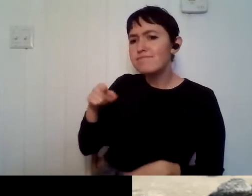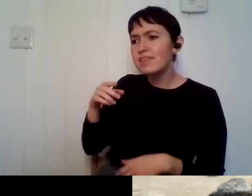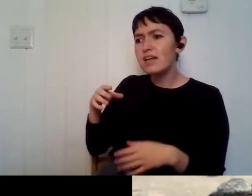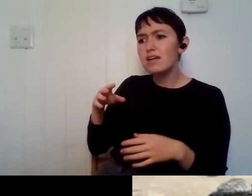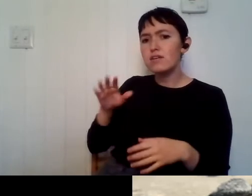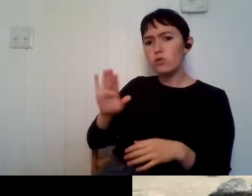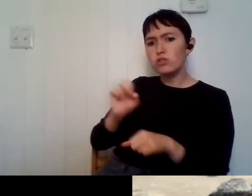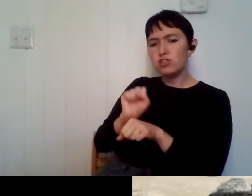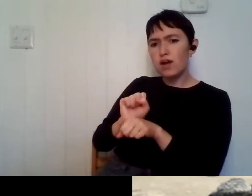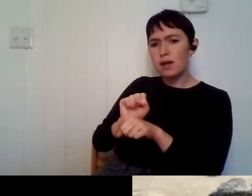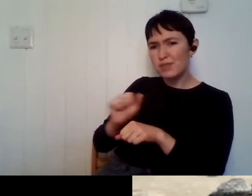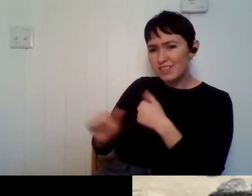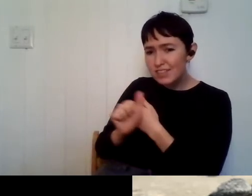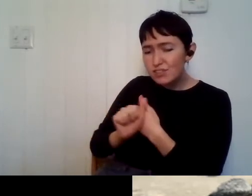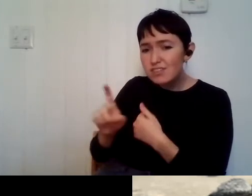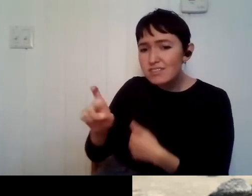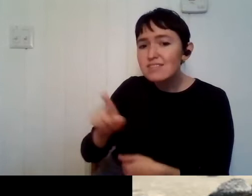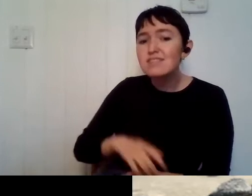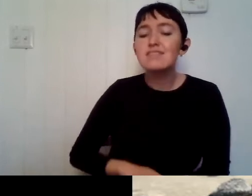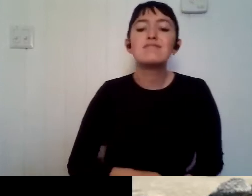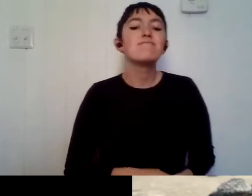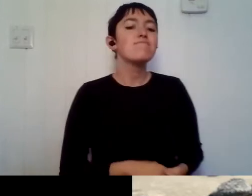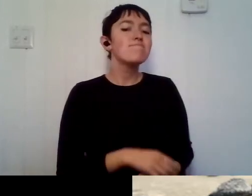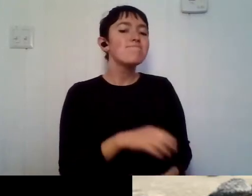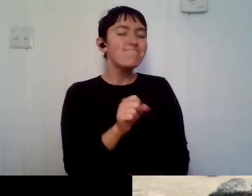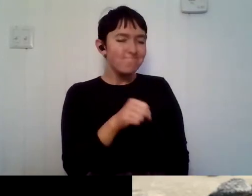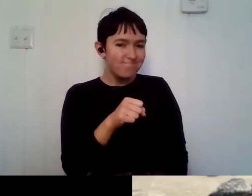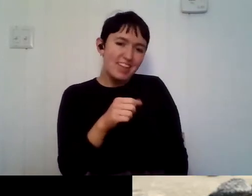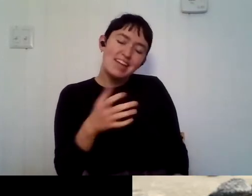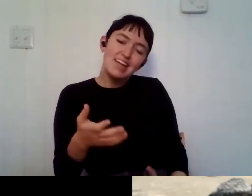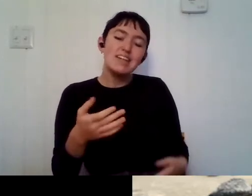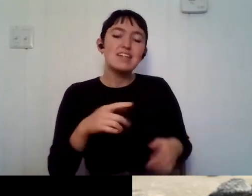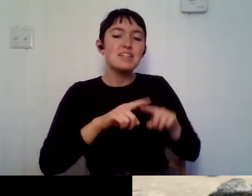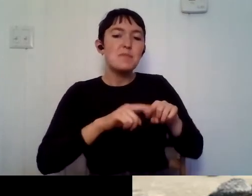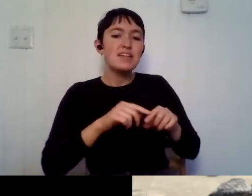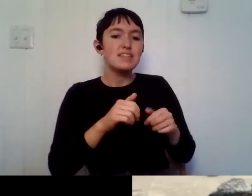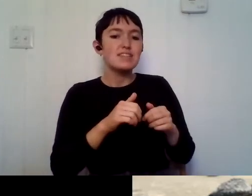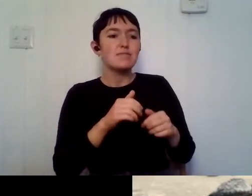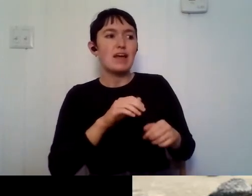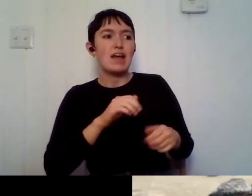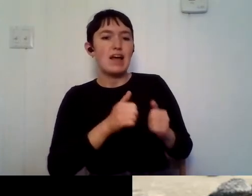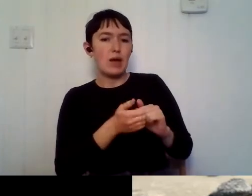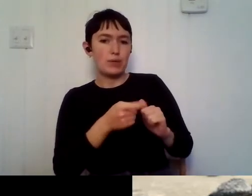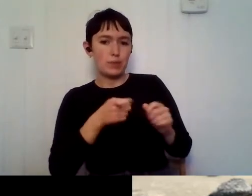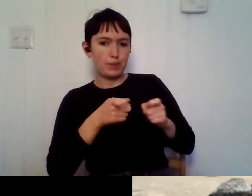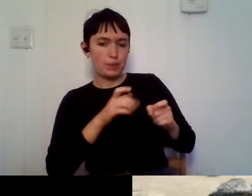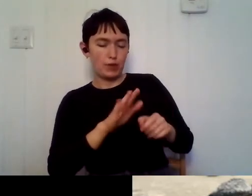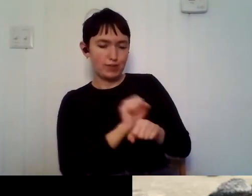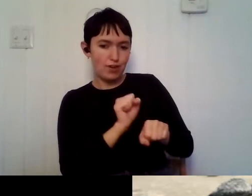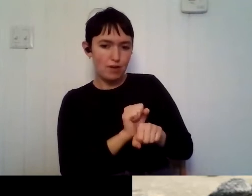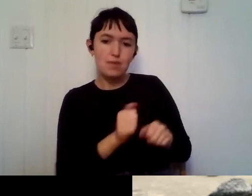Um, it is, um, but it depends on how you handle, um, your job. Um, most of the time it's not dangerous.